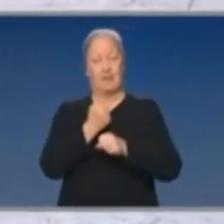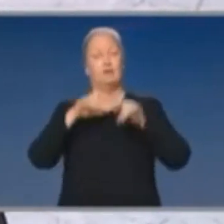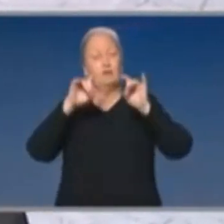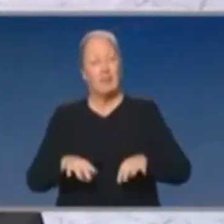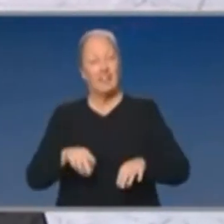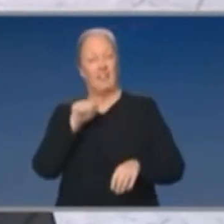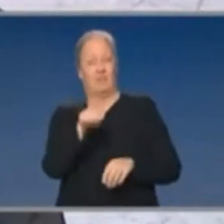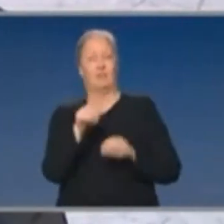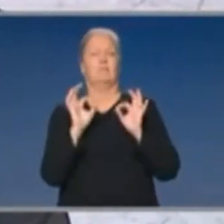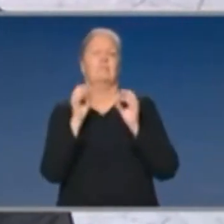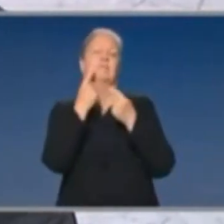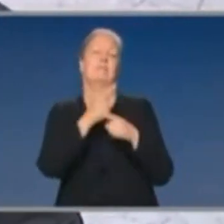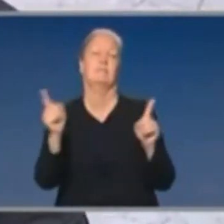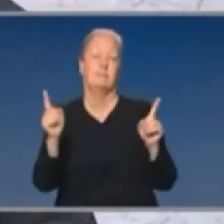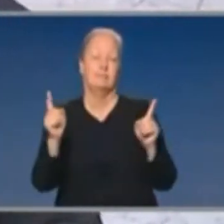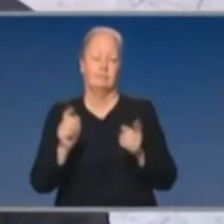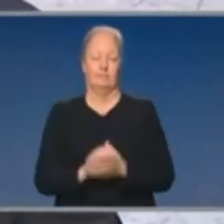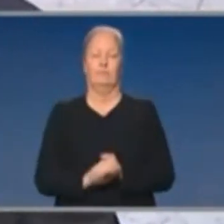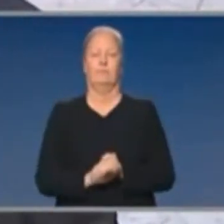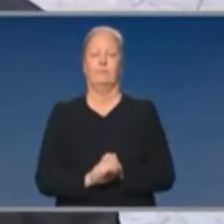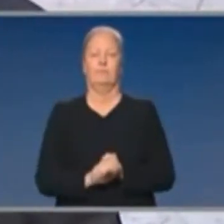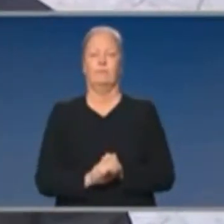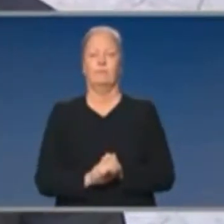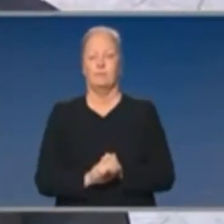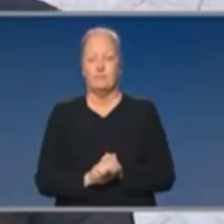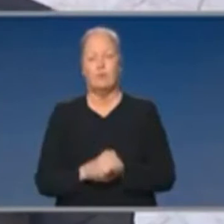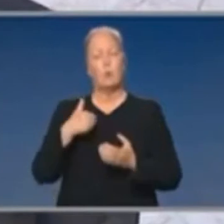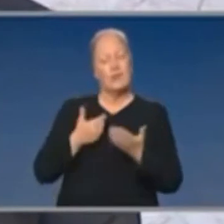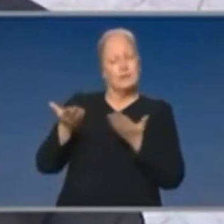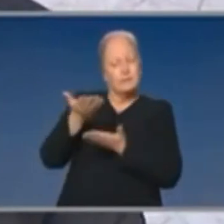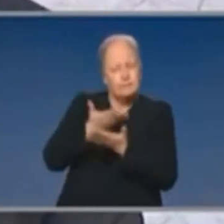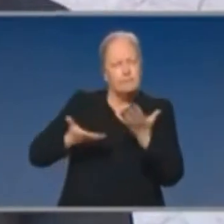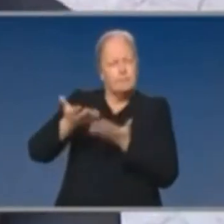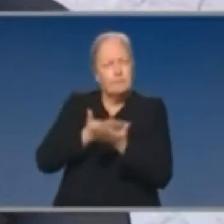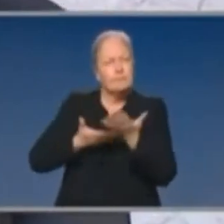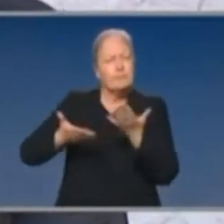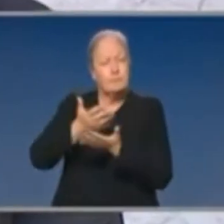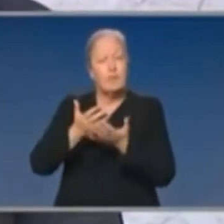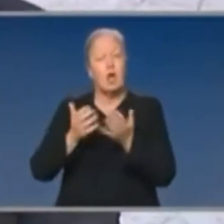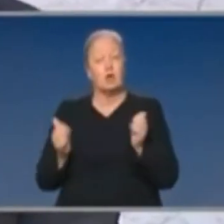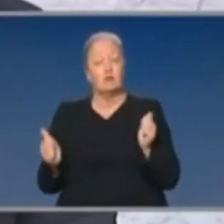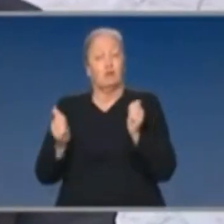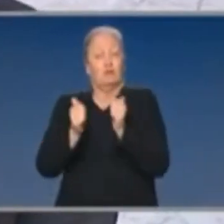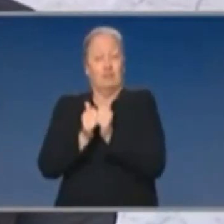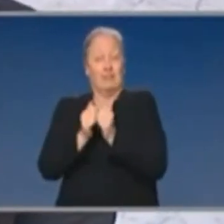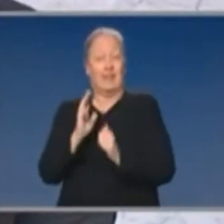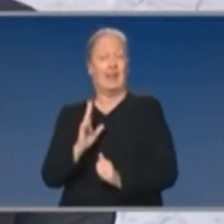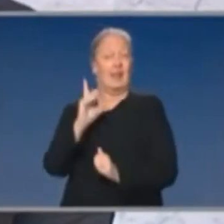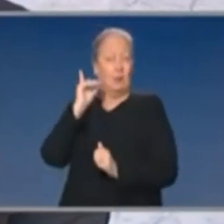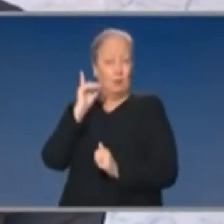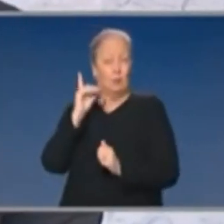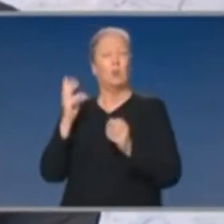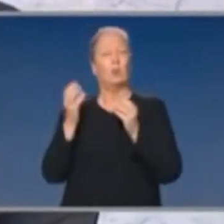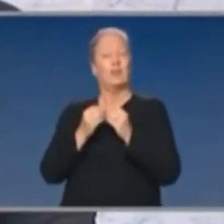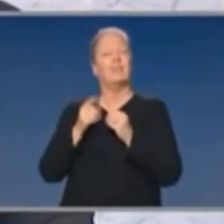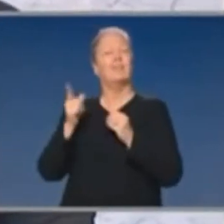Australians today. The decision was endorsed by Cabinet last week, not long after I left you